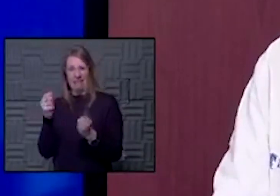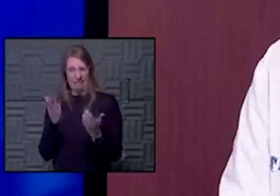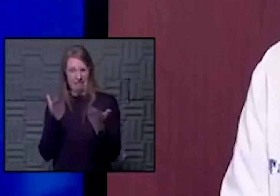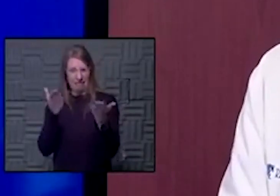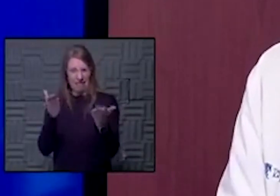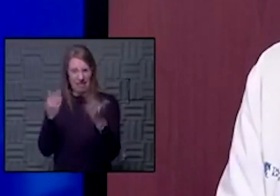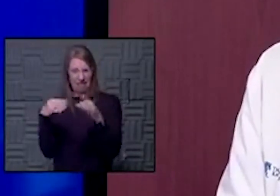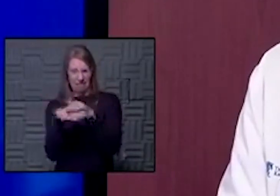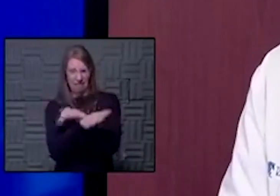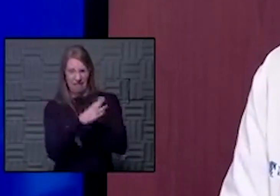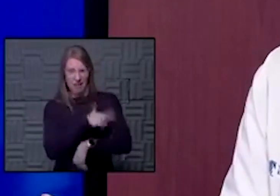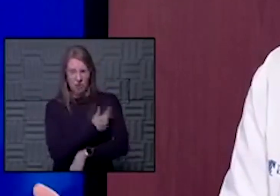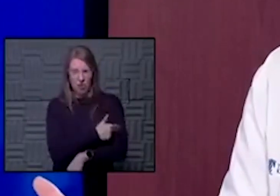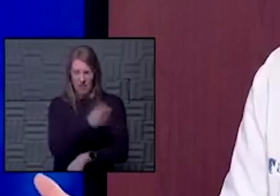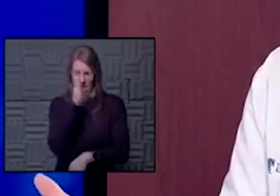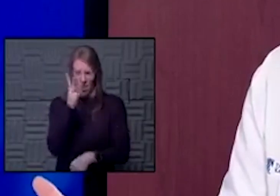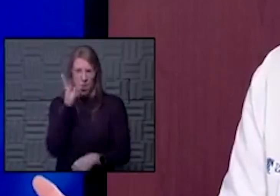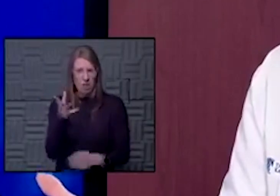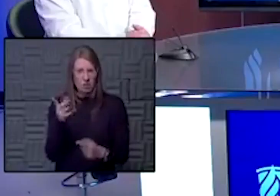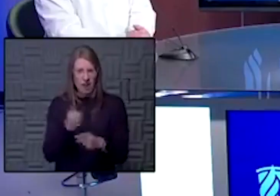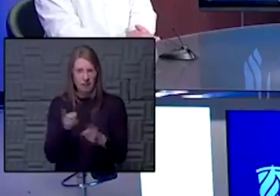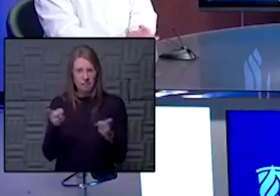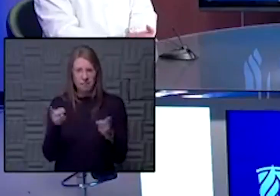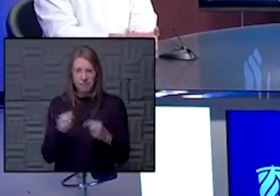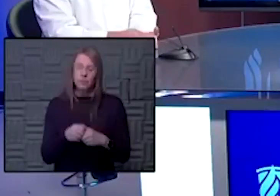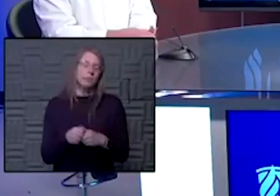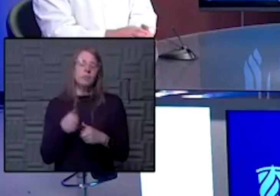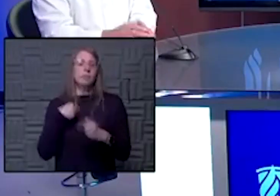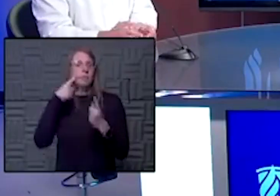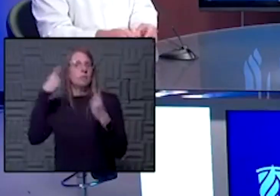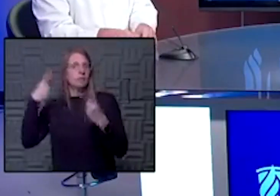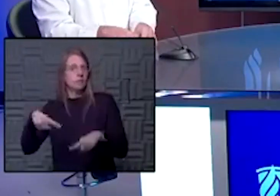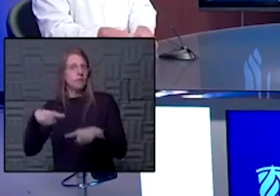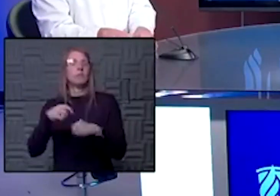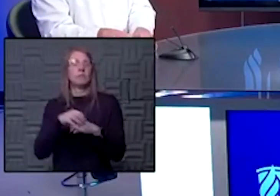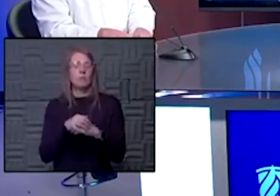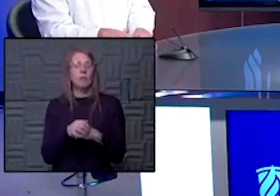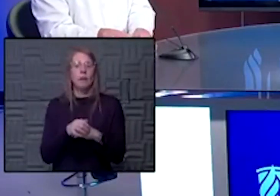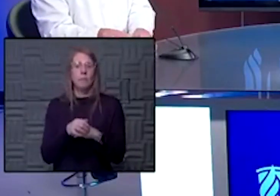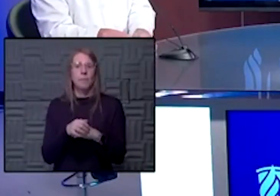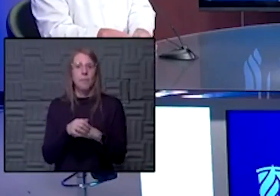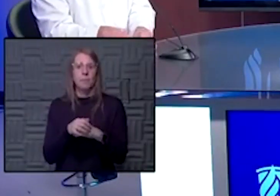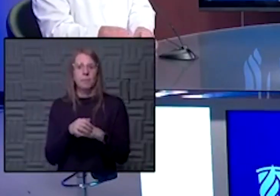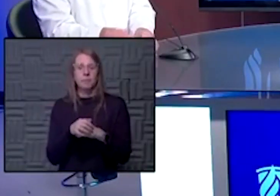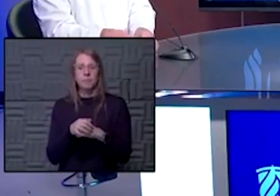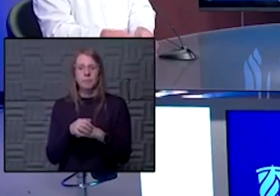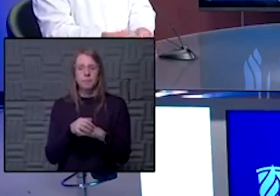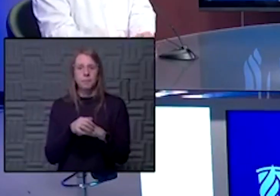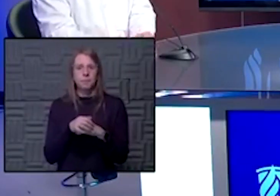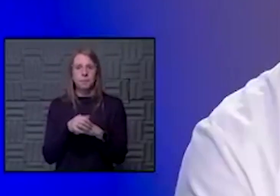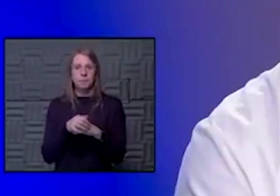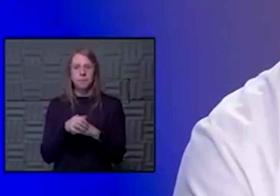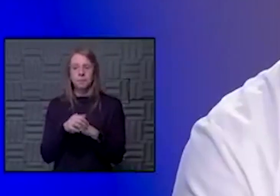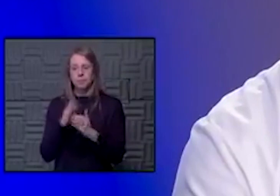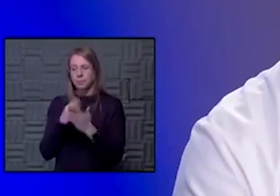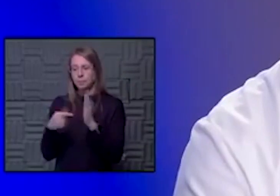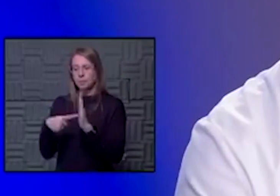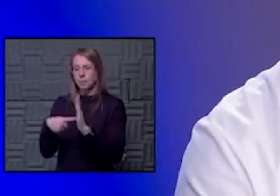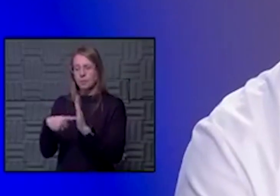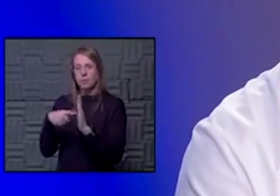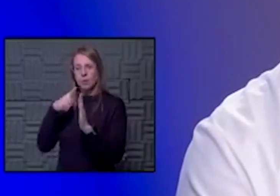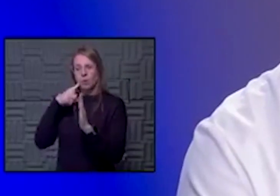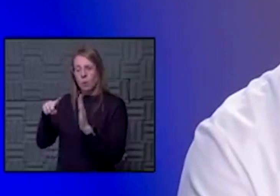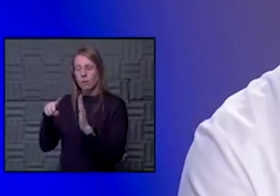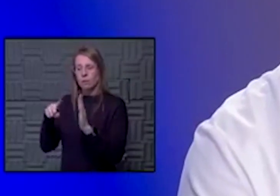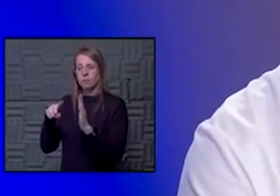person to come in the hospital. No, I would agree. I mean, there are indications for hospitalization. Just